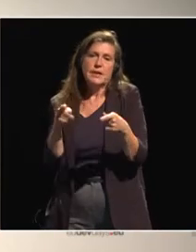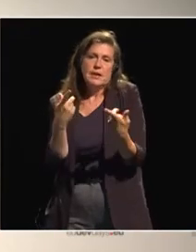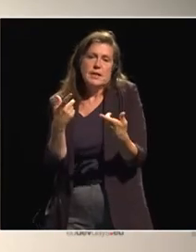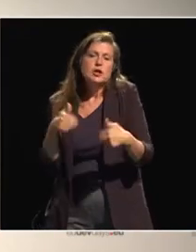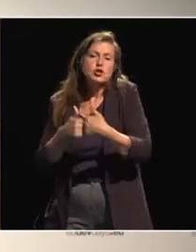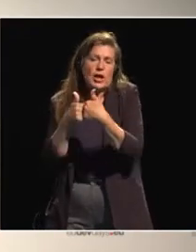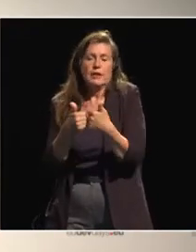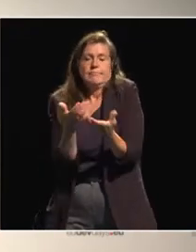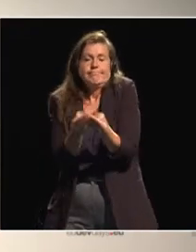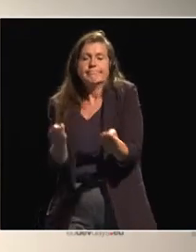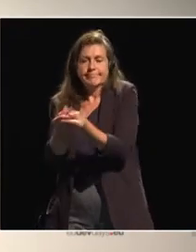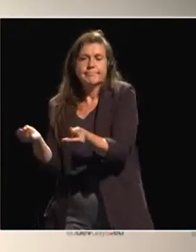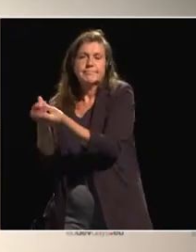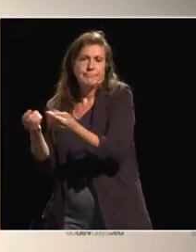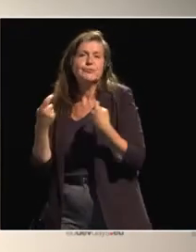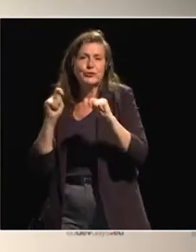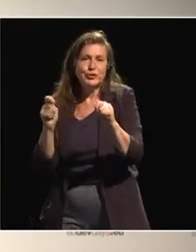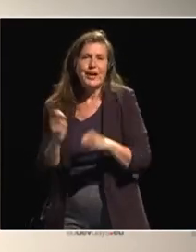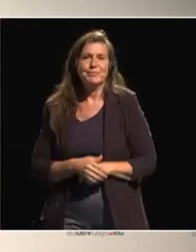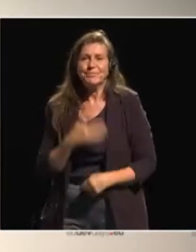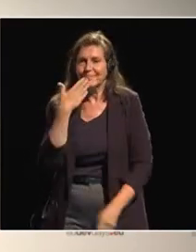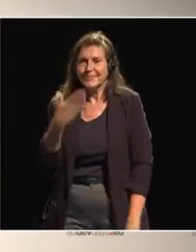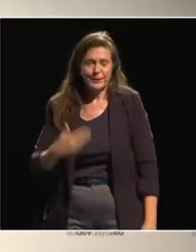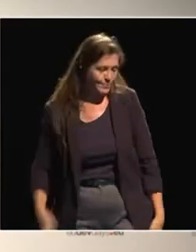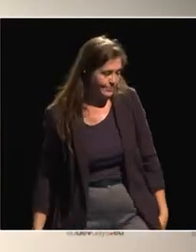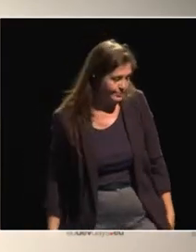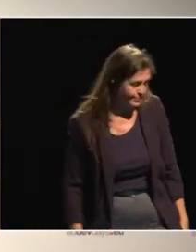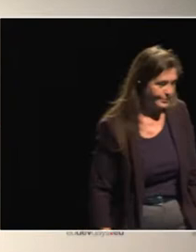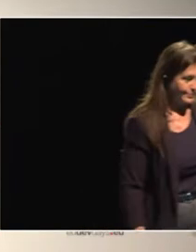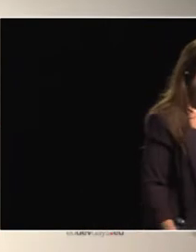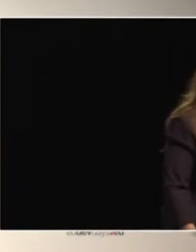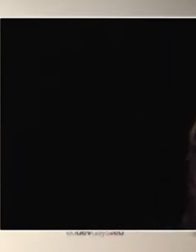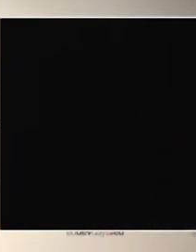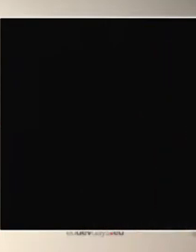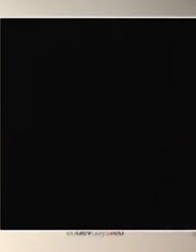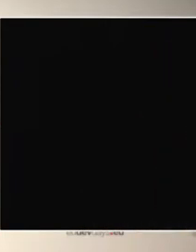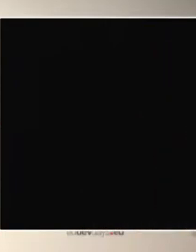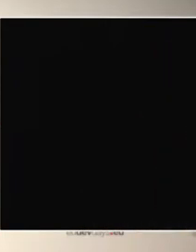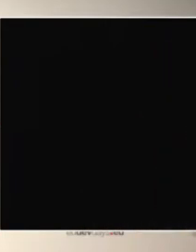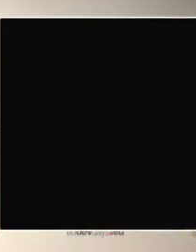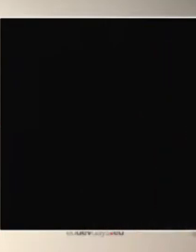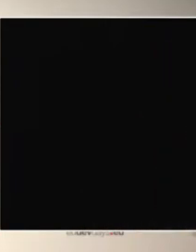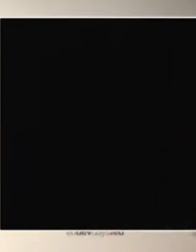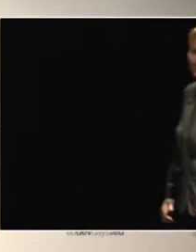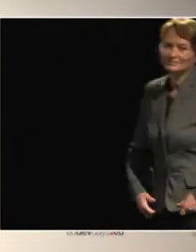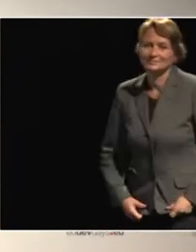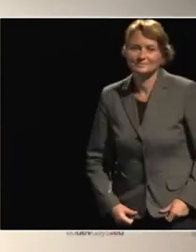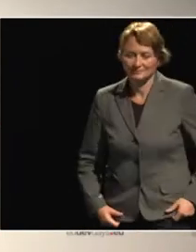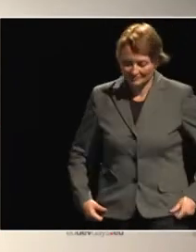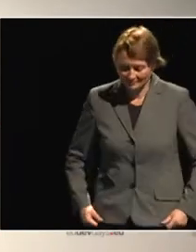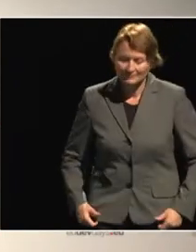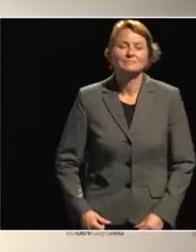to deal with part of these, or face part of these challenges. Thank you. Well, I realize that